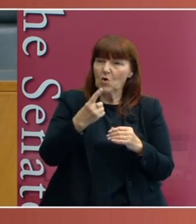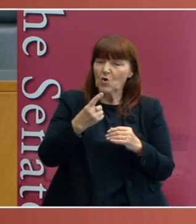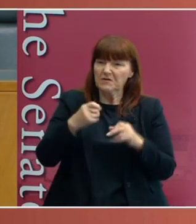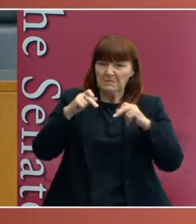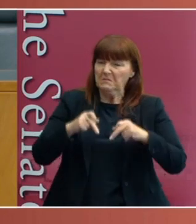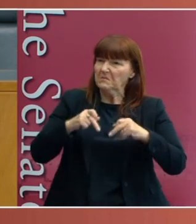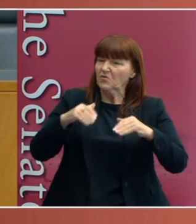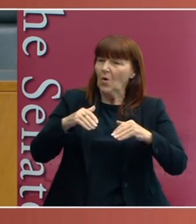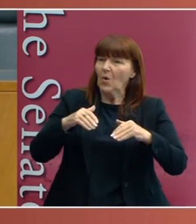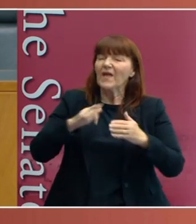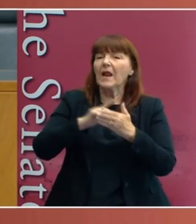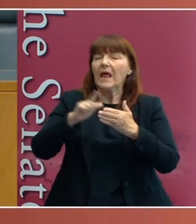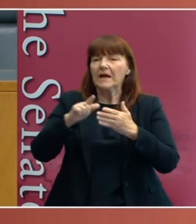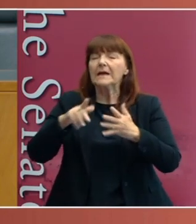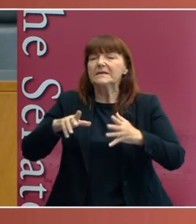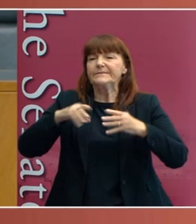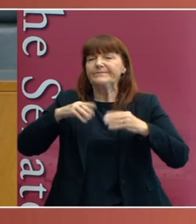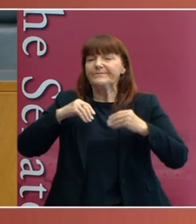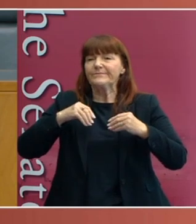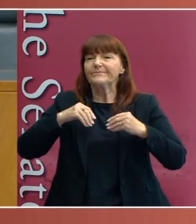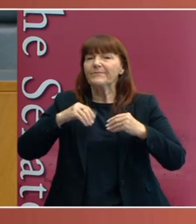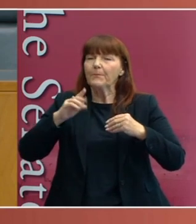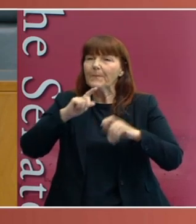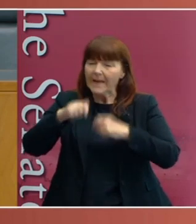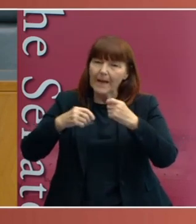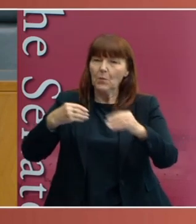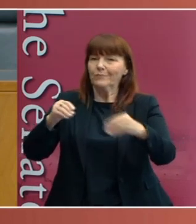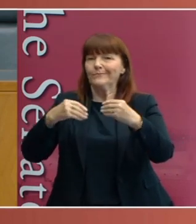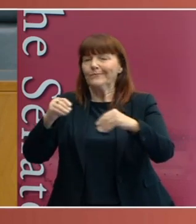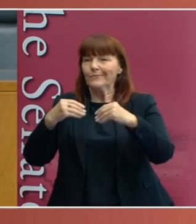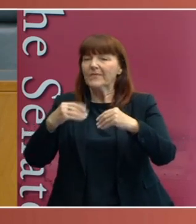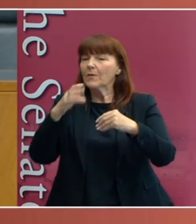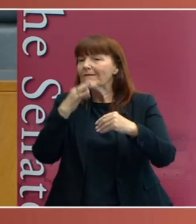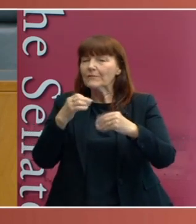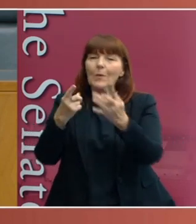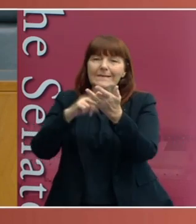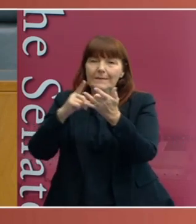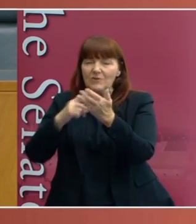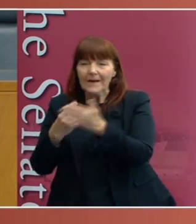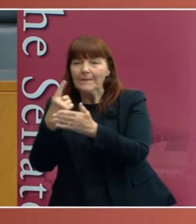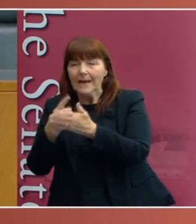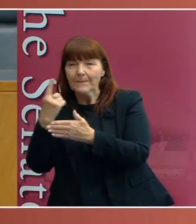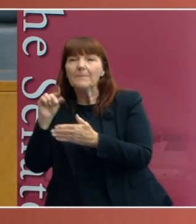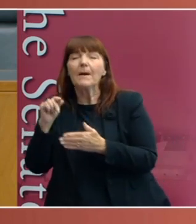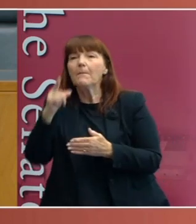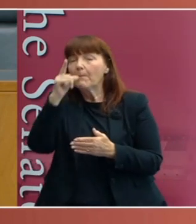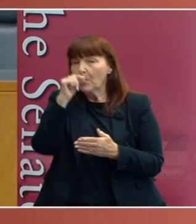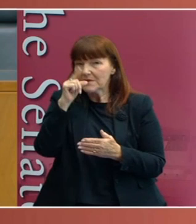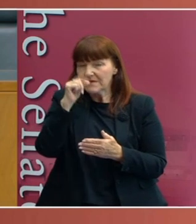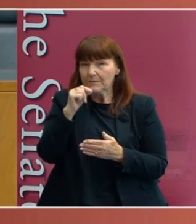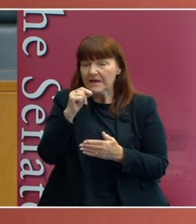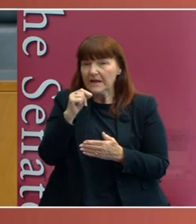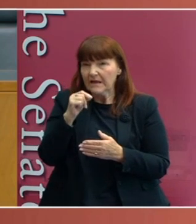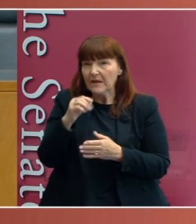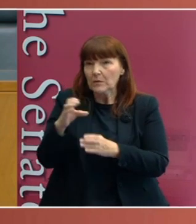became more reasonable over time, and there were exceptions, et cetera, provided. So, possibly it was a consequence of the